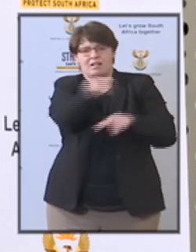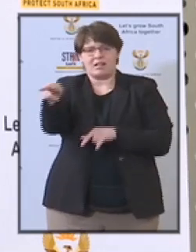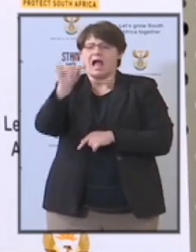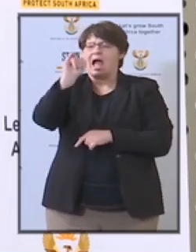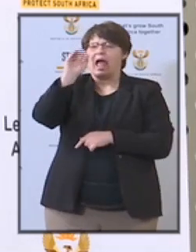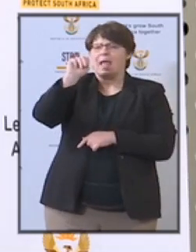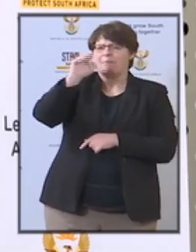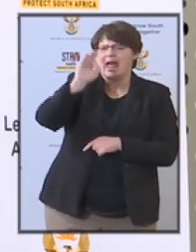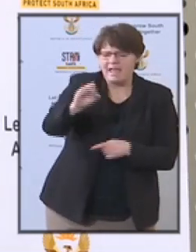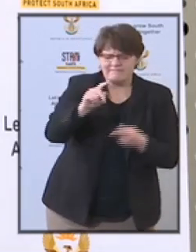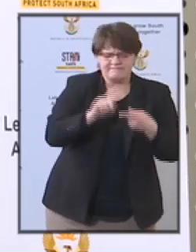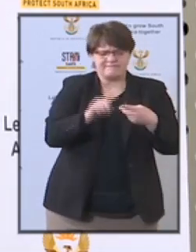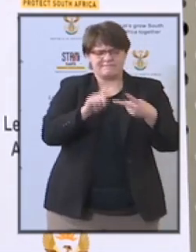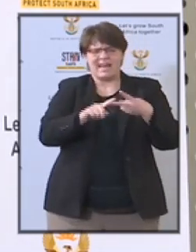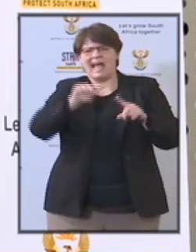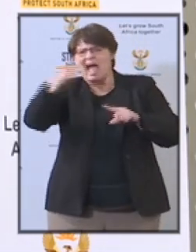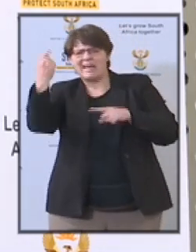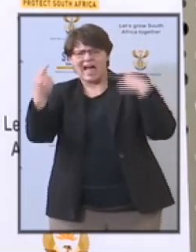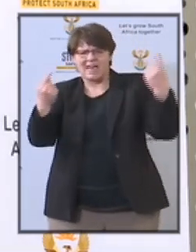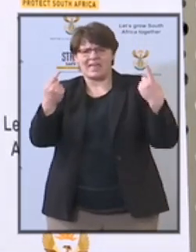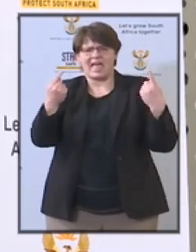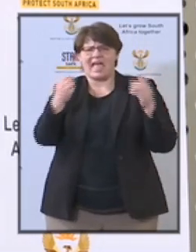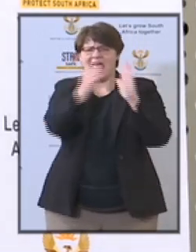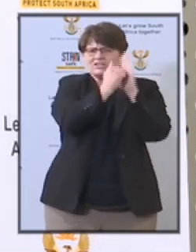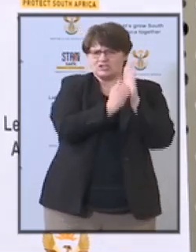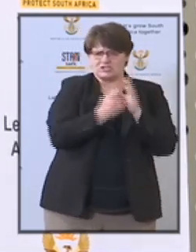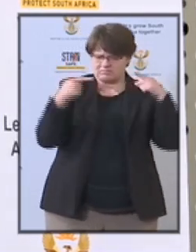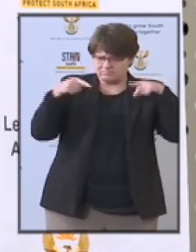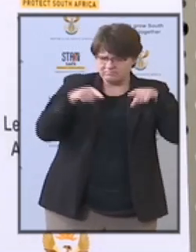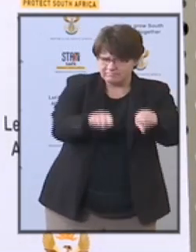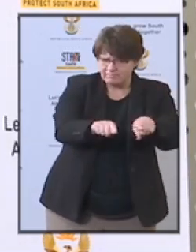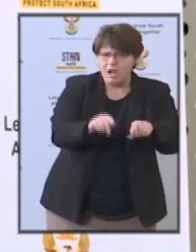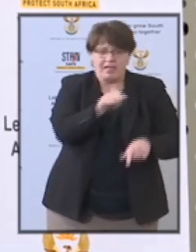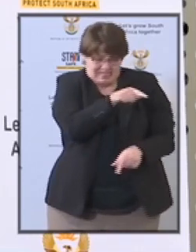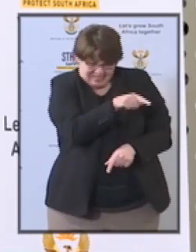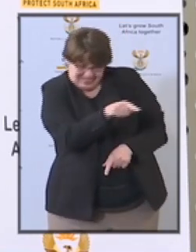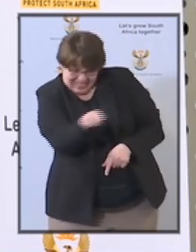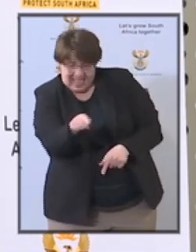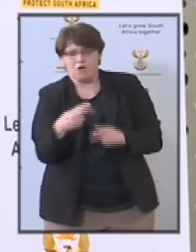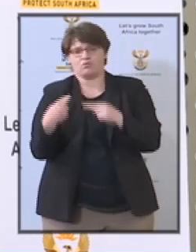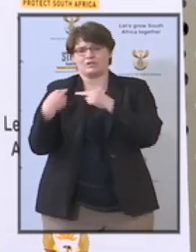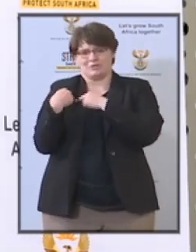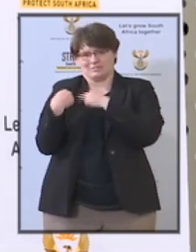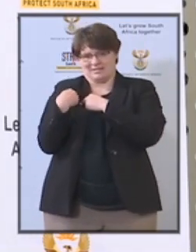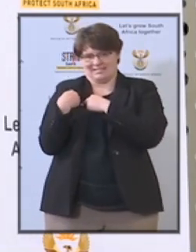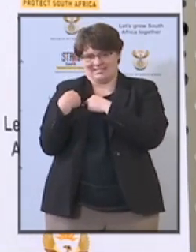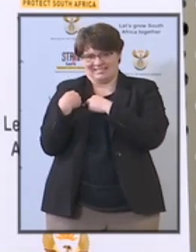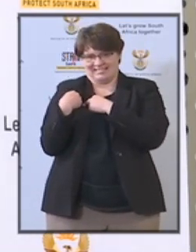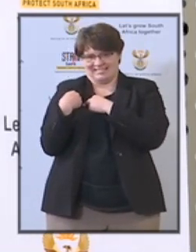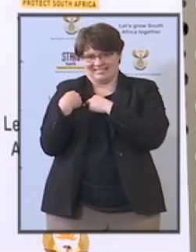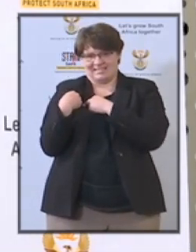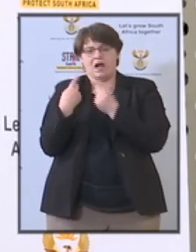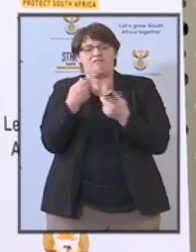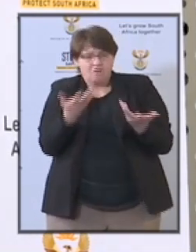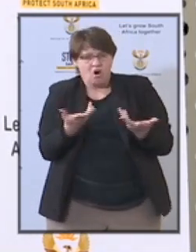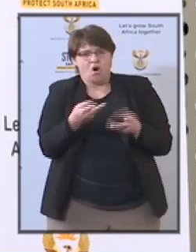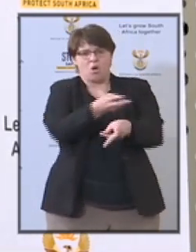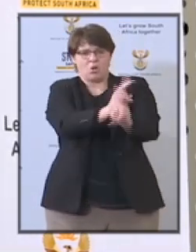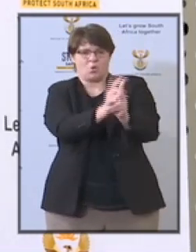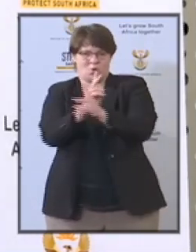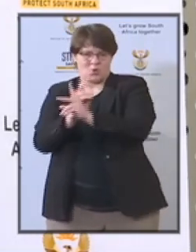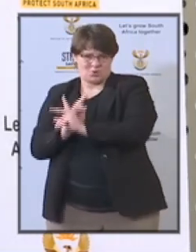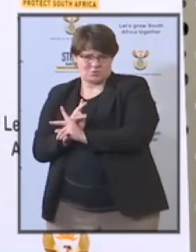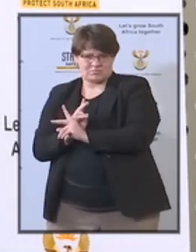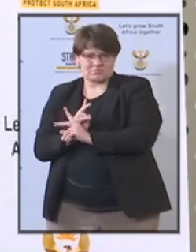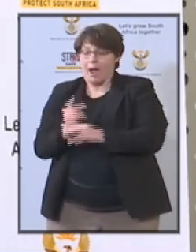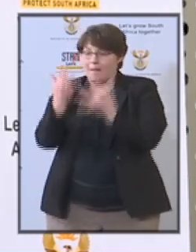various multilateral agencies responsible of a offer of with regards to loans he's going to give a